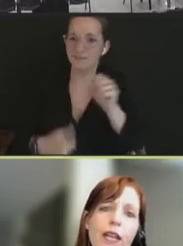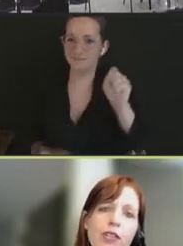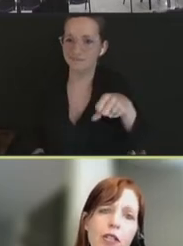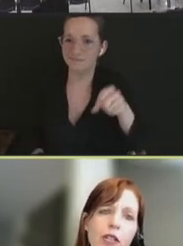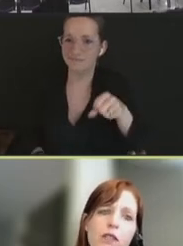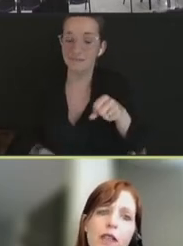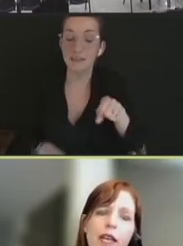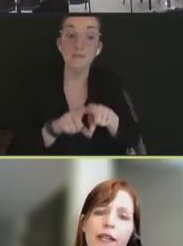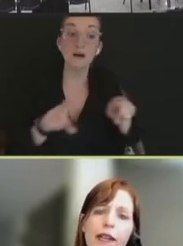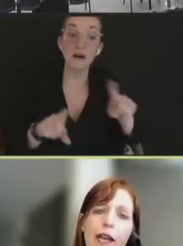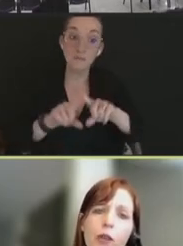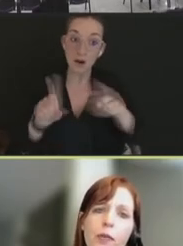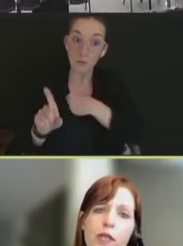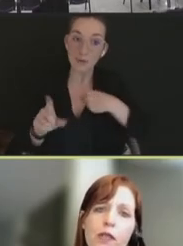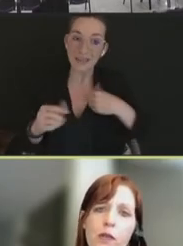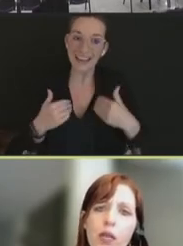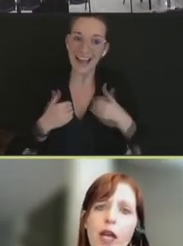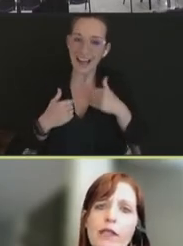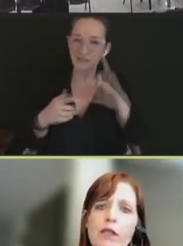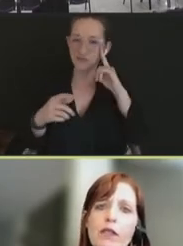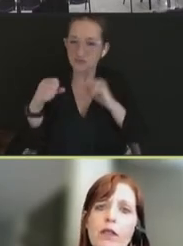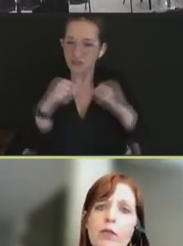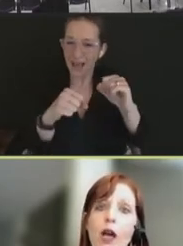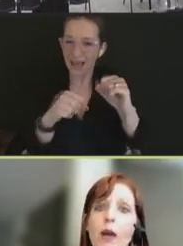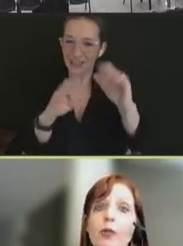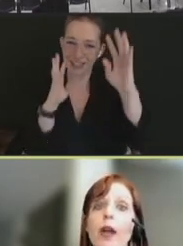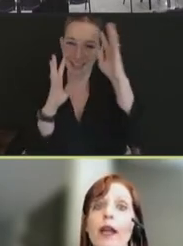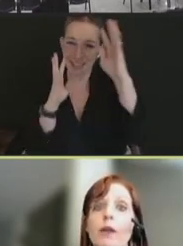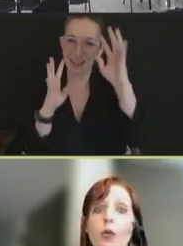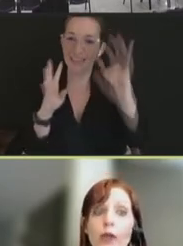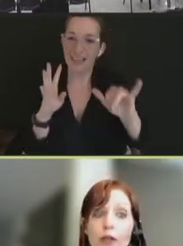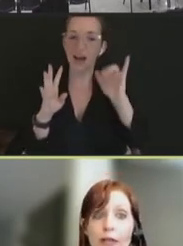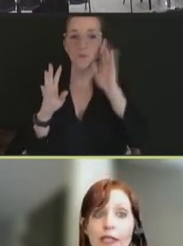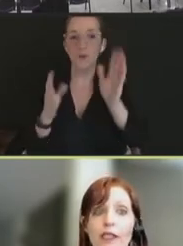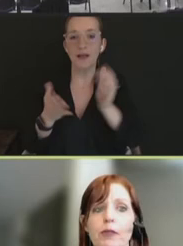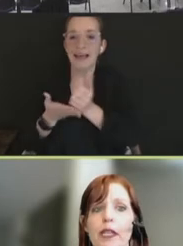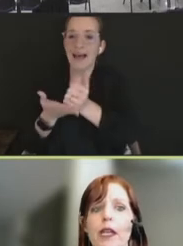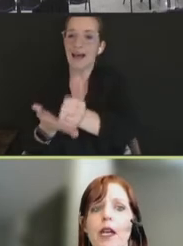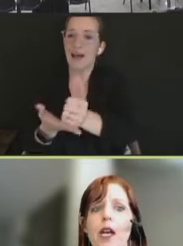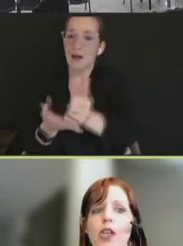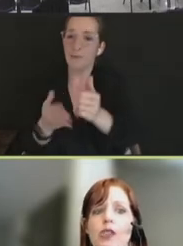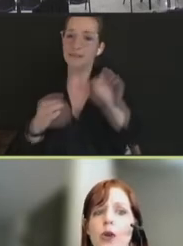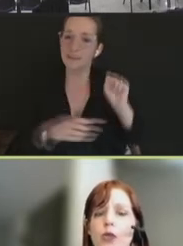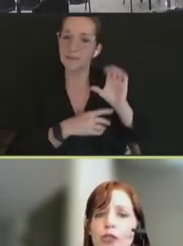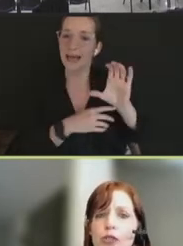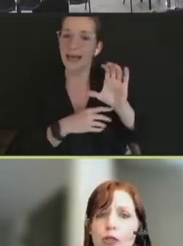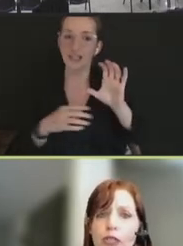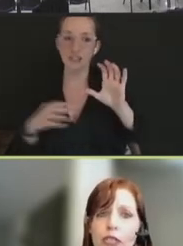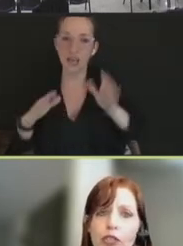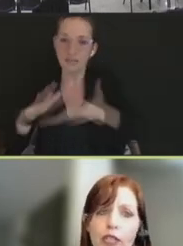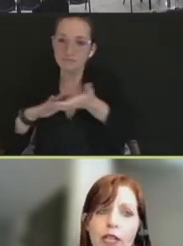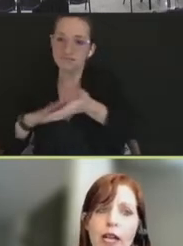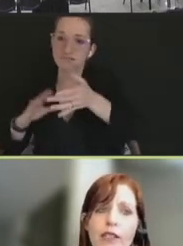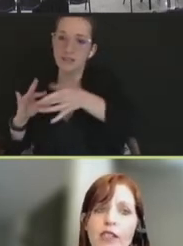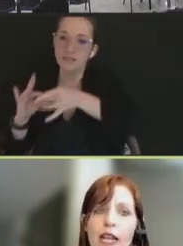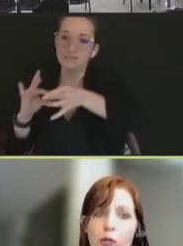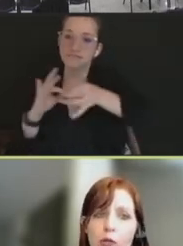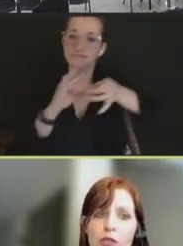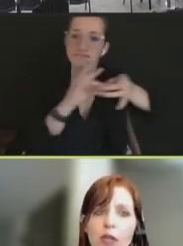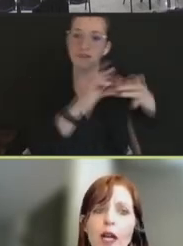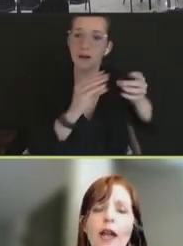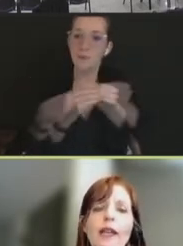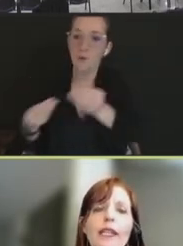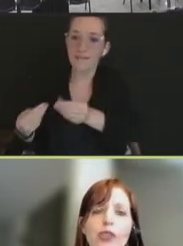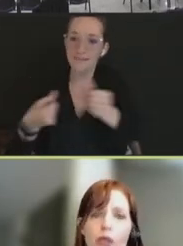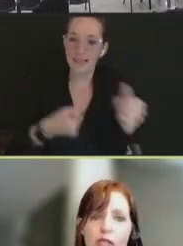innovations that can help these supply systems operate more effectively. So certainly looking at stable